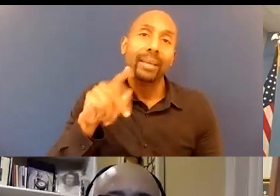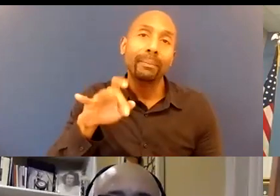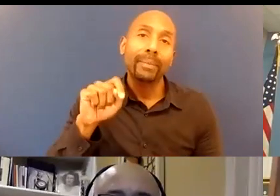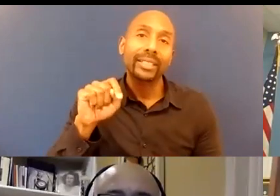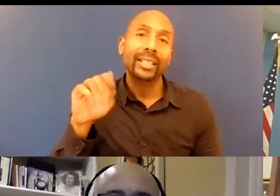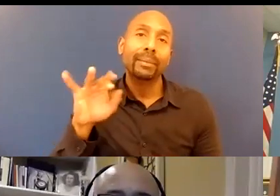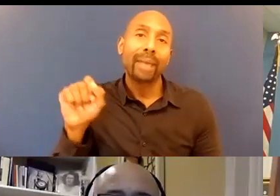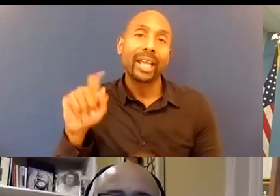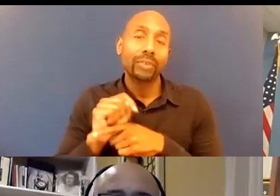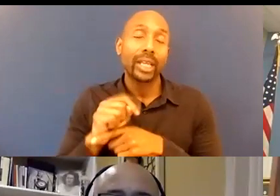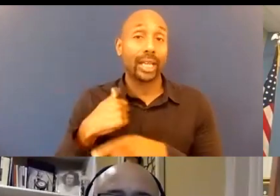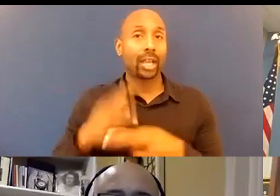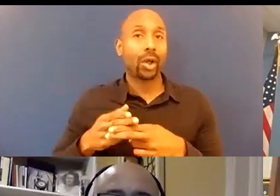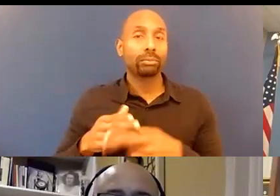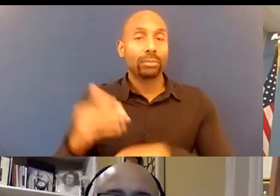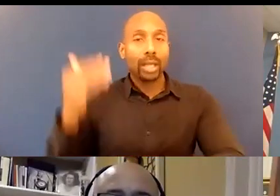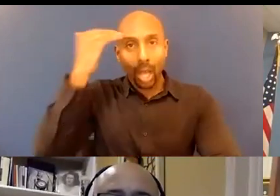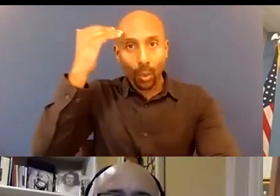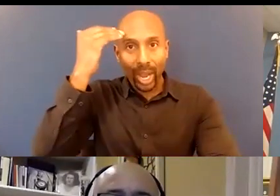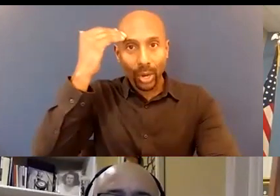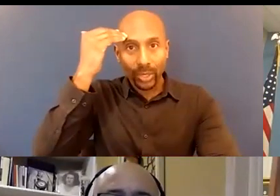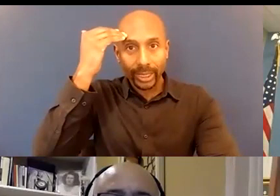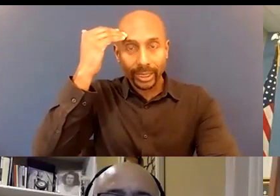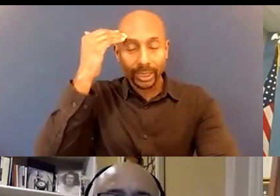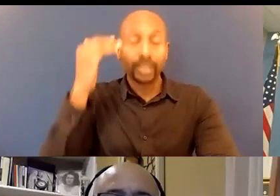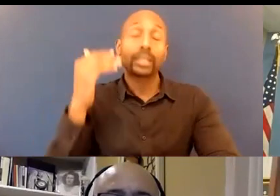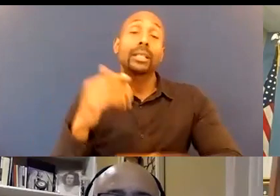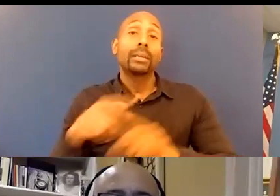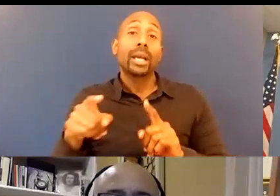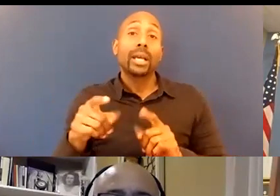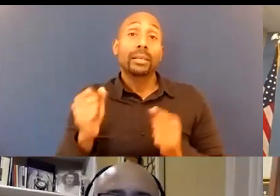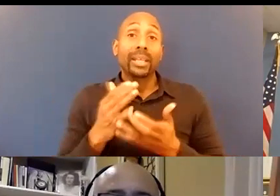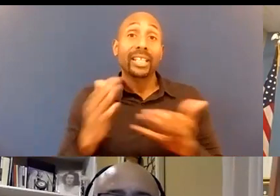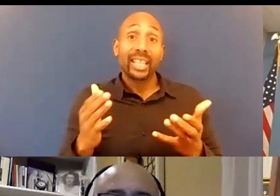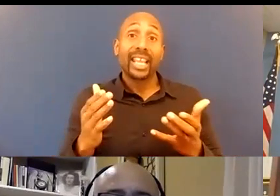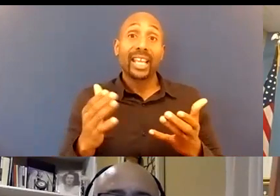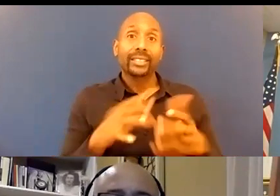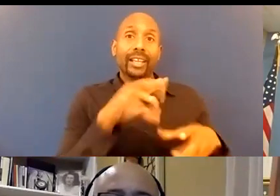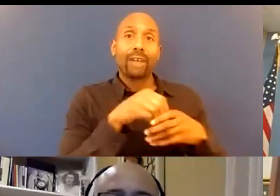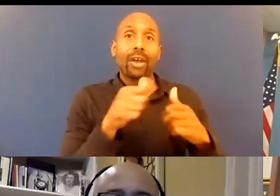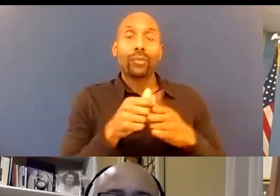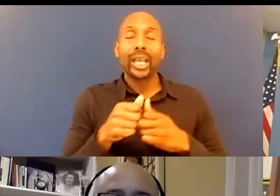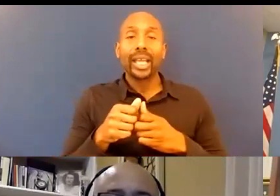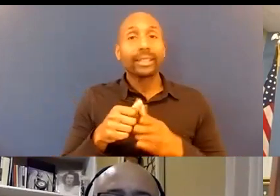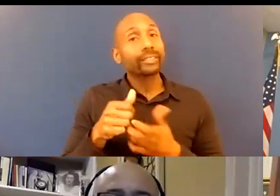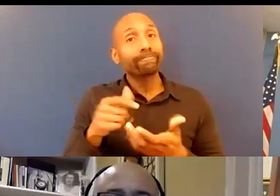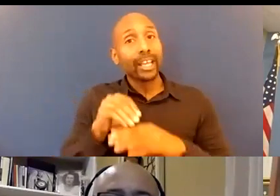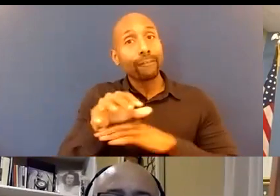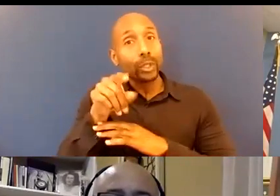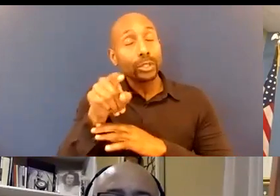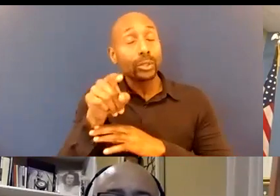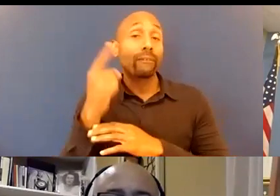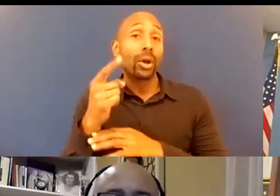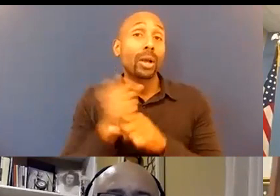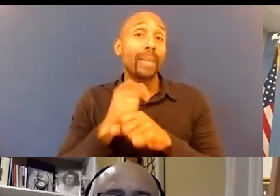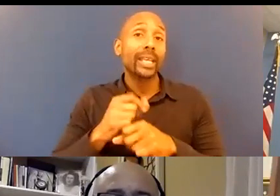one of the things you have to remember is the power of the influence of all of those things that help you make those quick automatic stereotypical you know sort